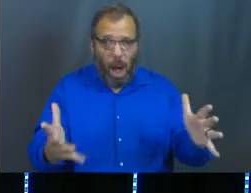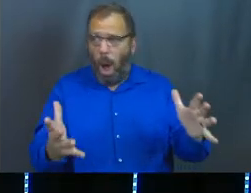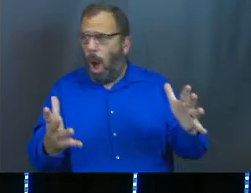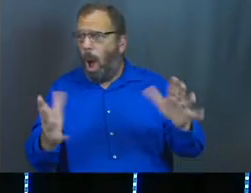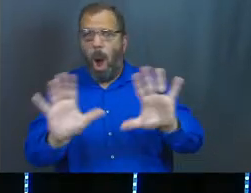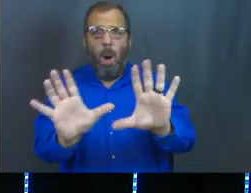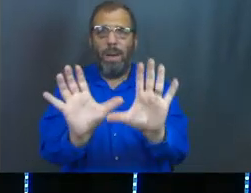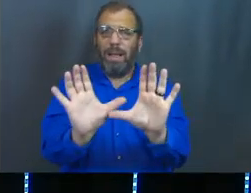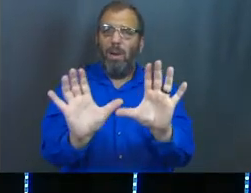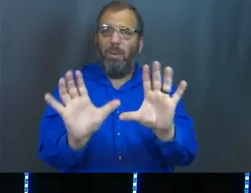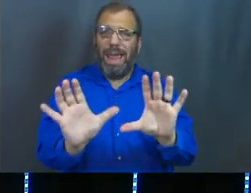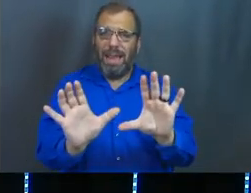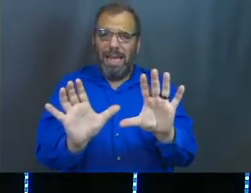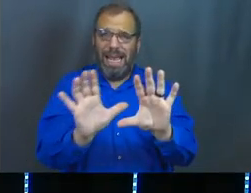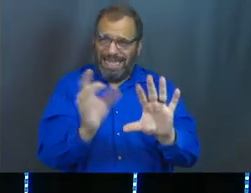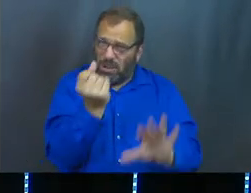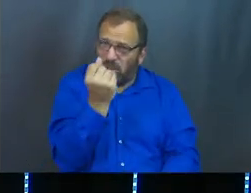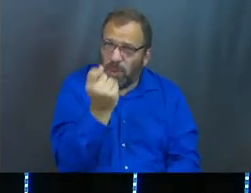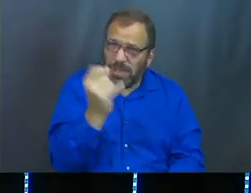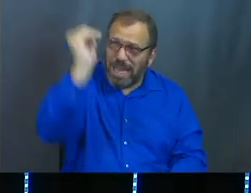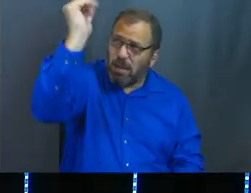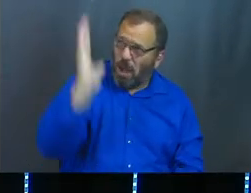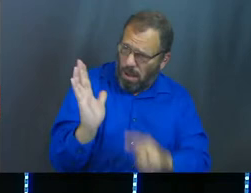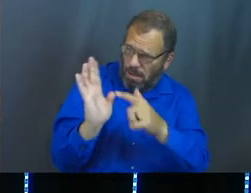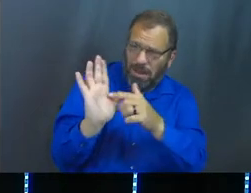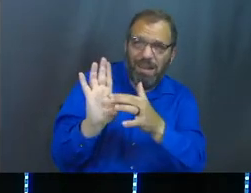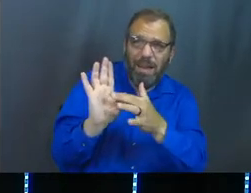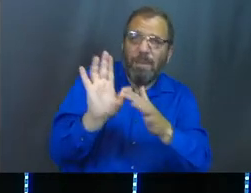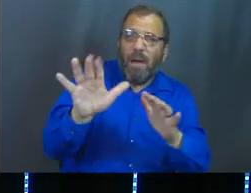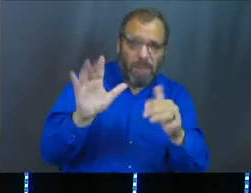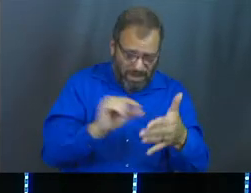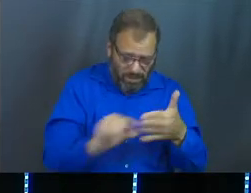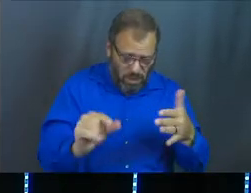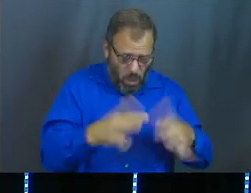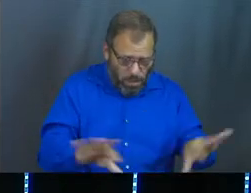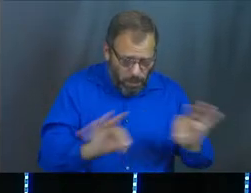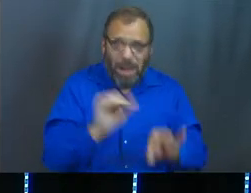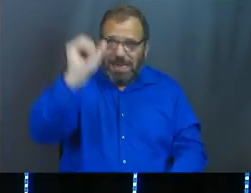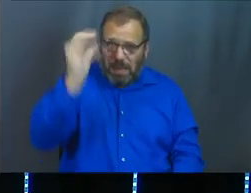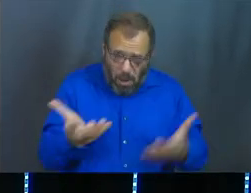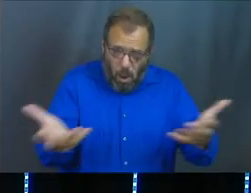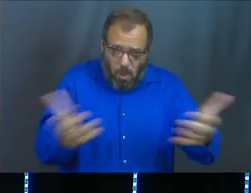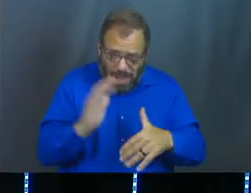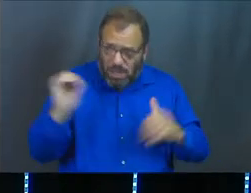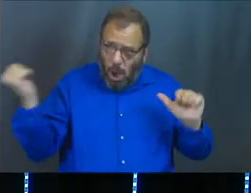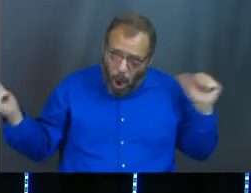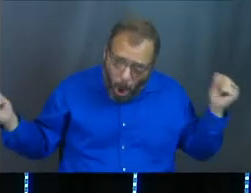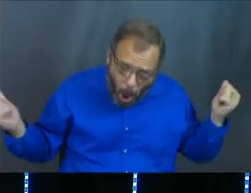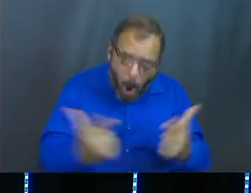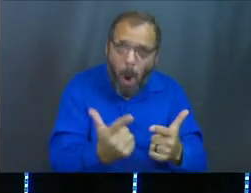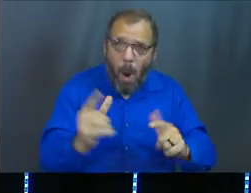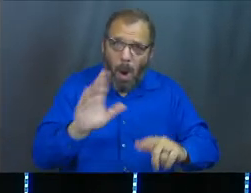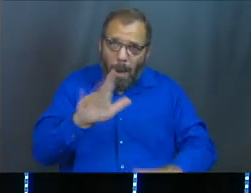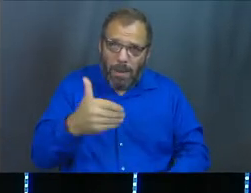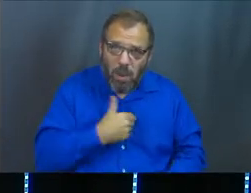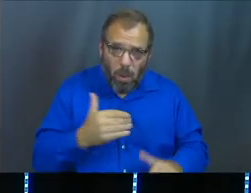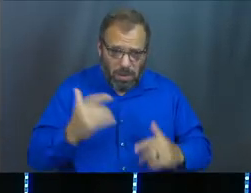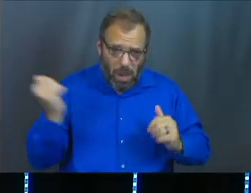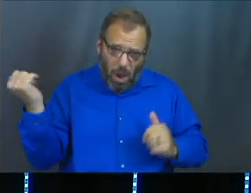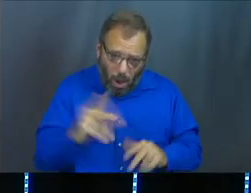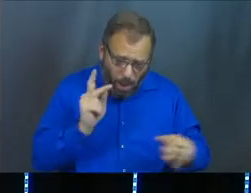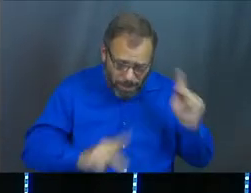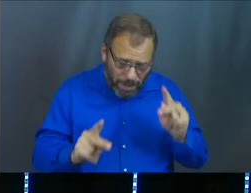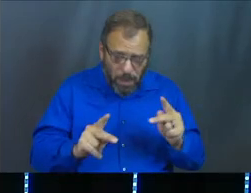this is big, guys. In your understanding of God, a verse like this is big. God wants every single soul that ever